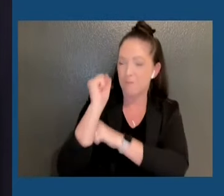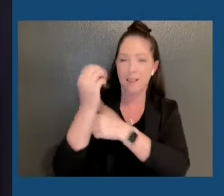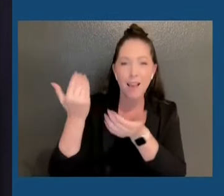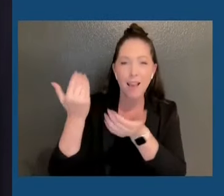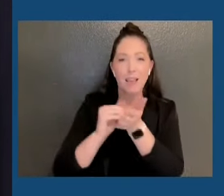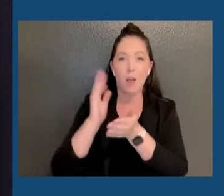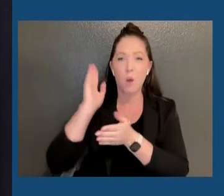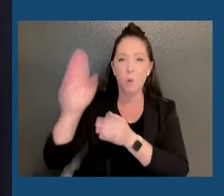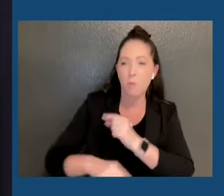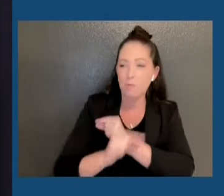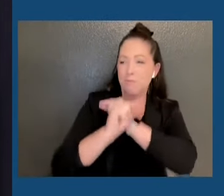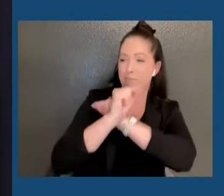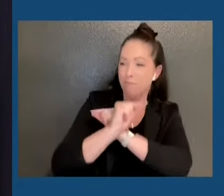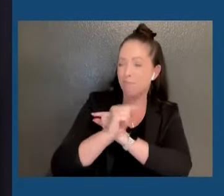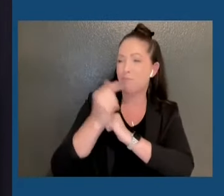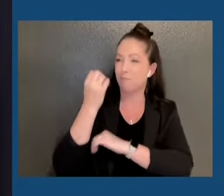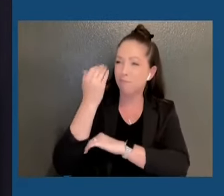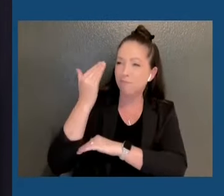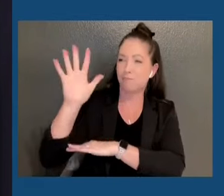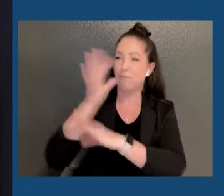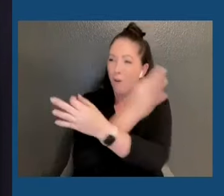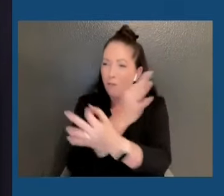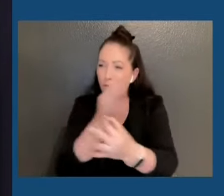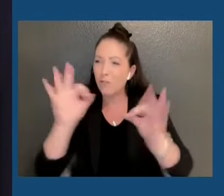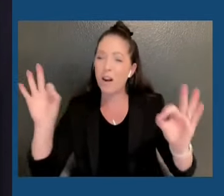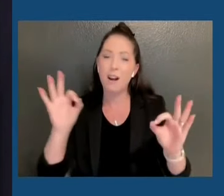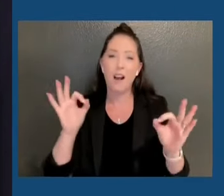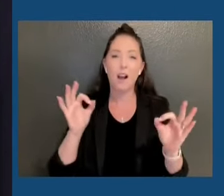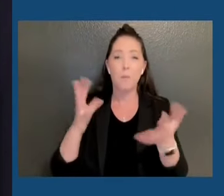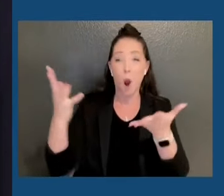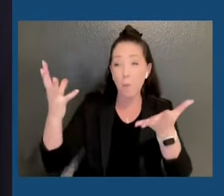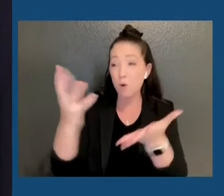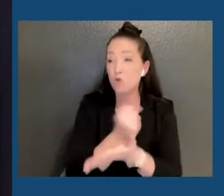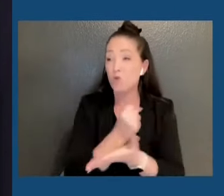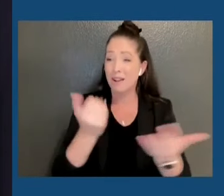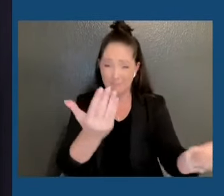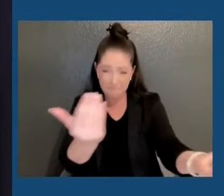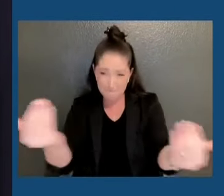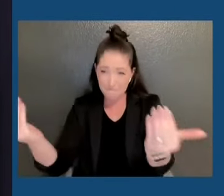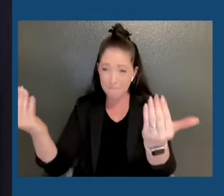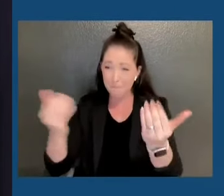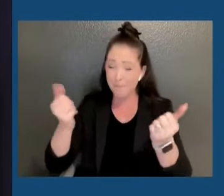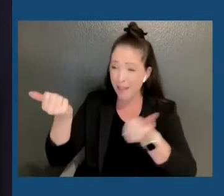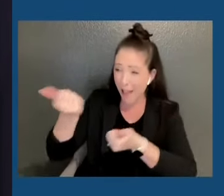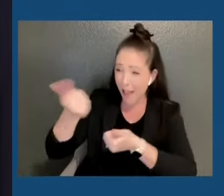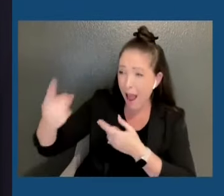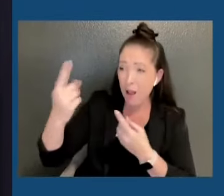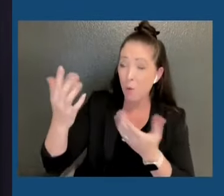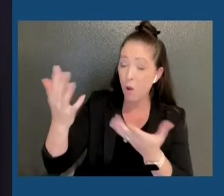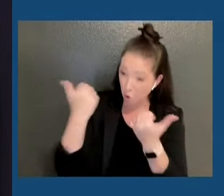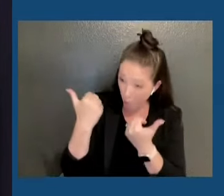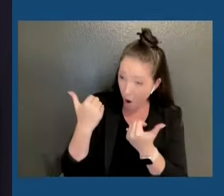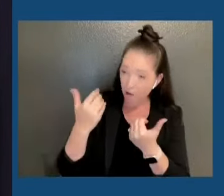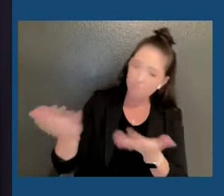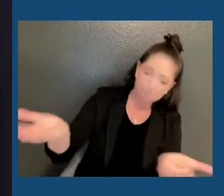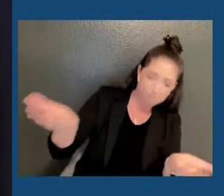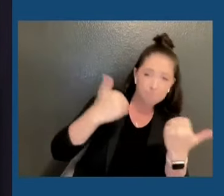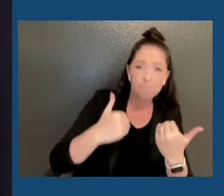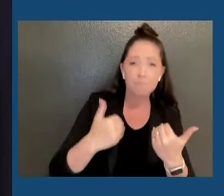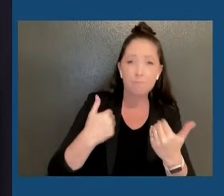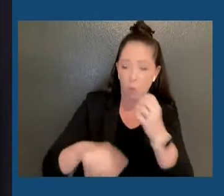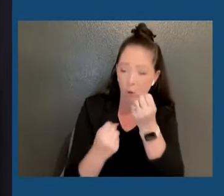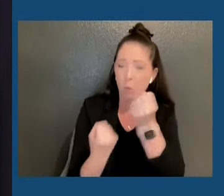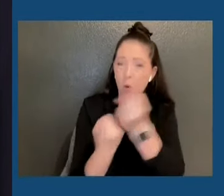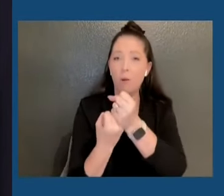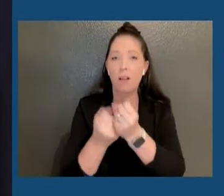unwavering flame and ensure the warm light of opportunity continues to reach all who dare to believe in it. That is our New York.